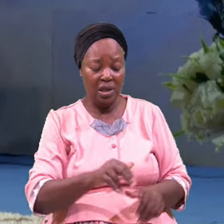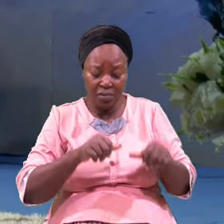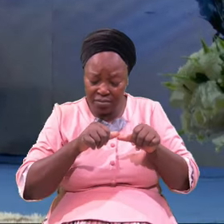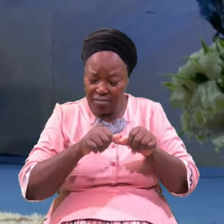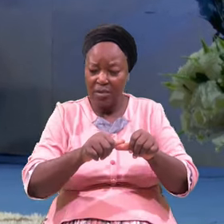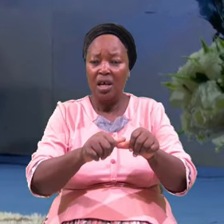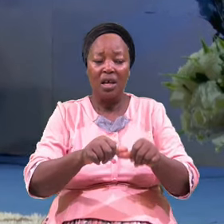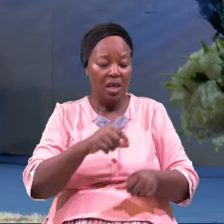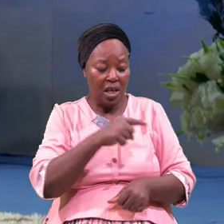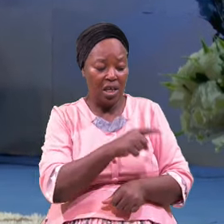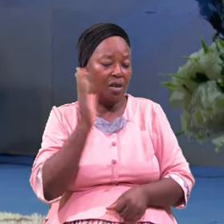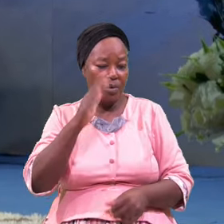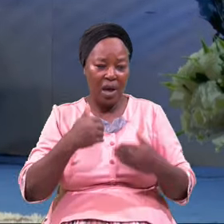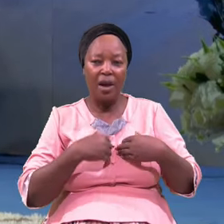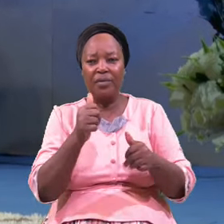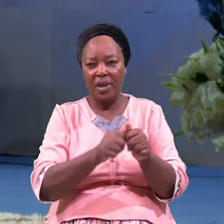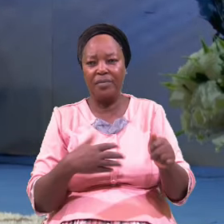Have Everything